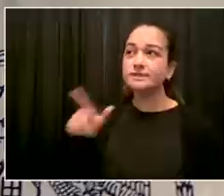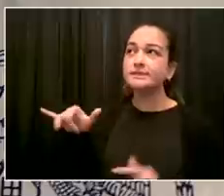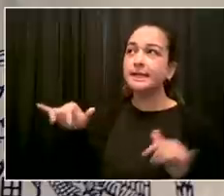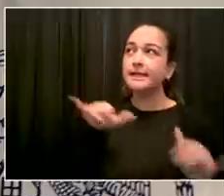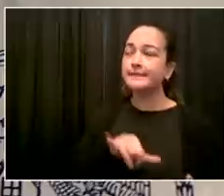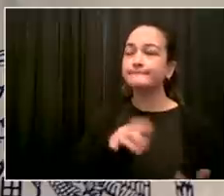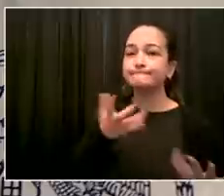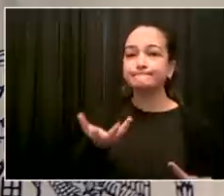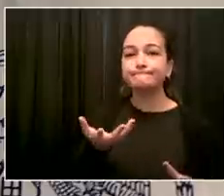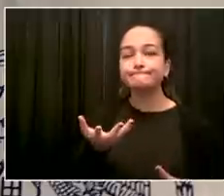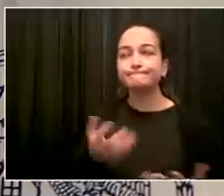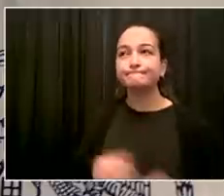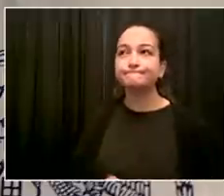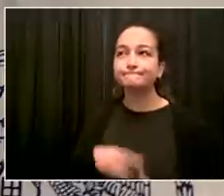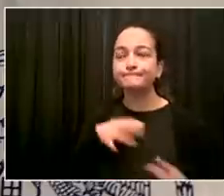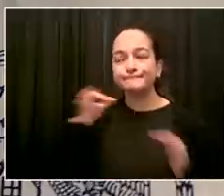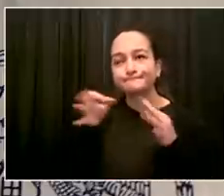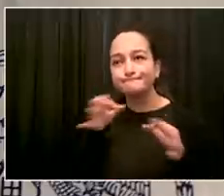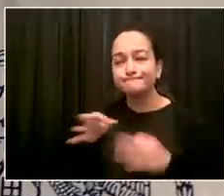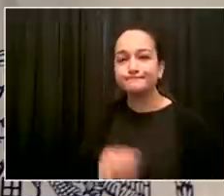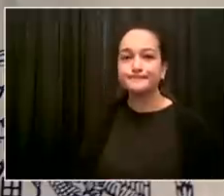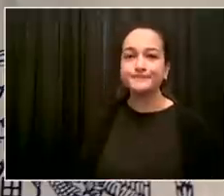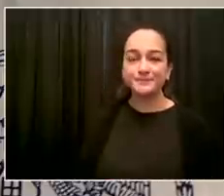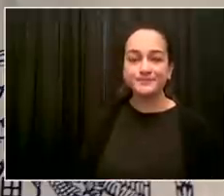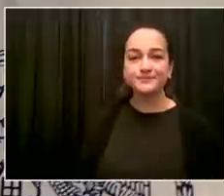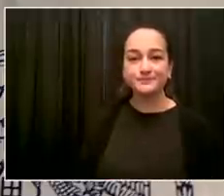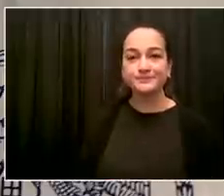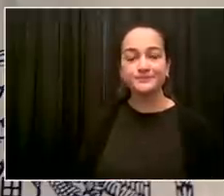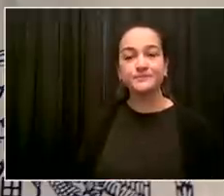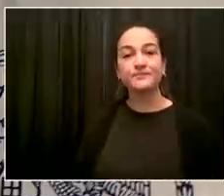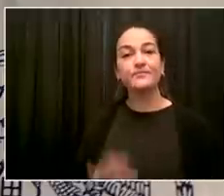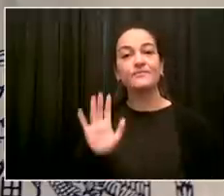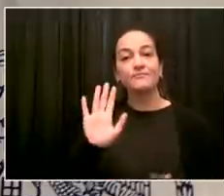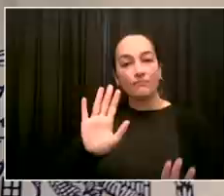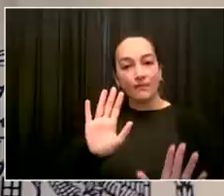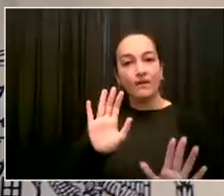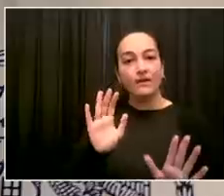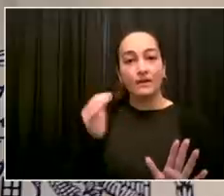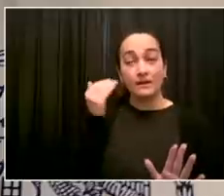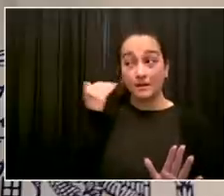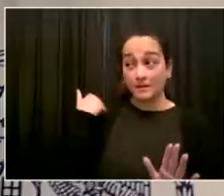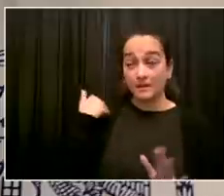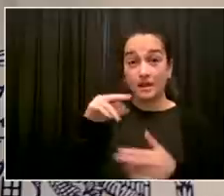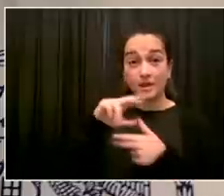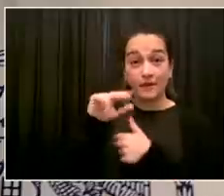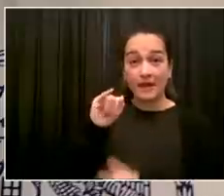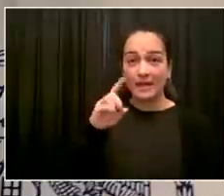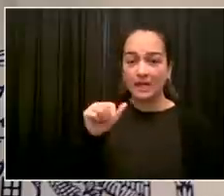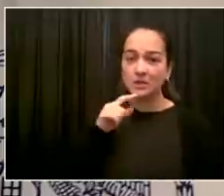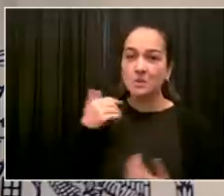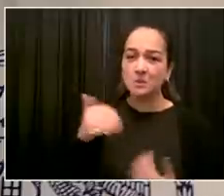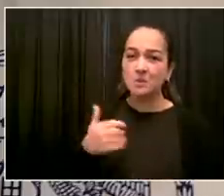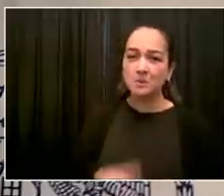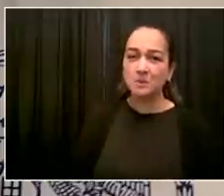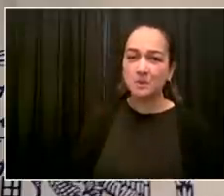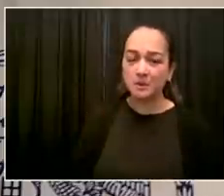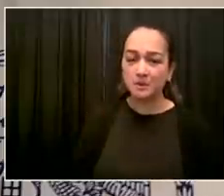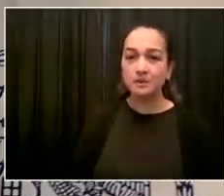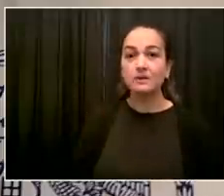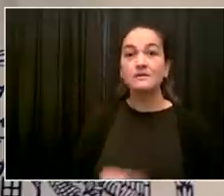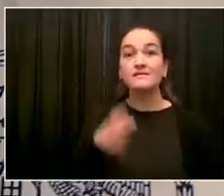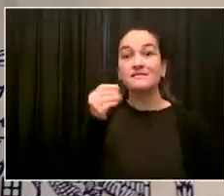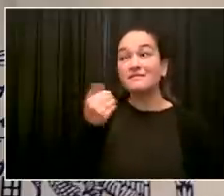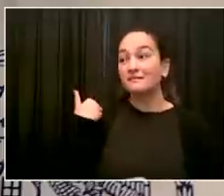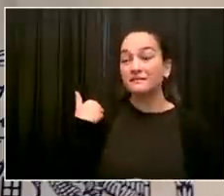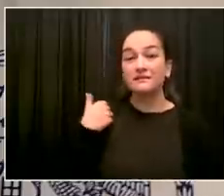horrible happened to the city, which we just commemorated 9-11, the city of New York made a determination to create its own